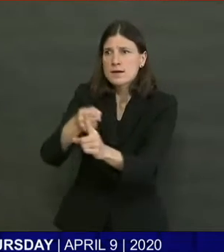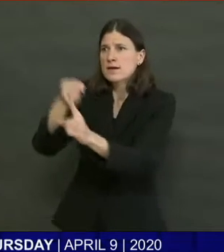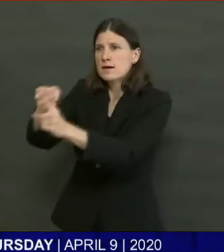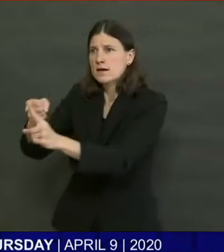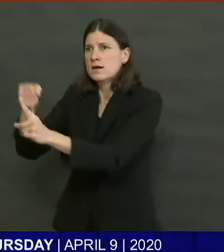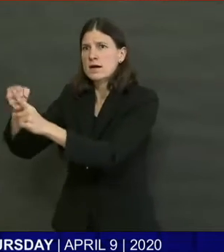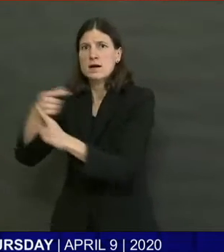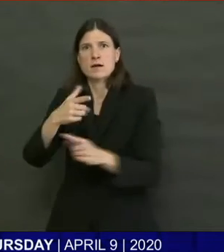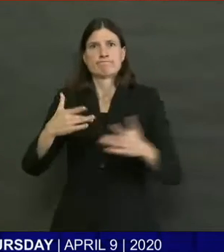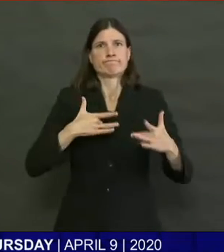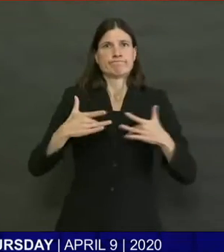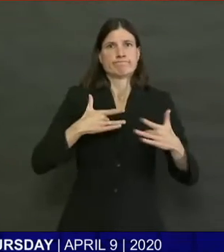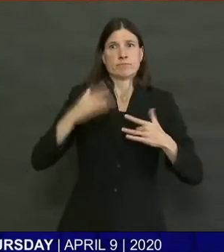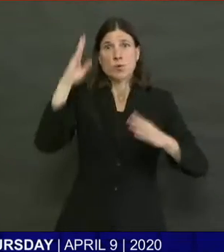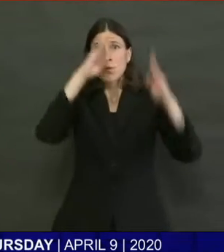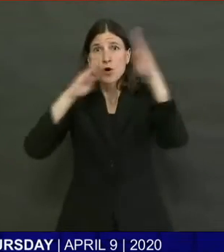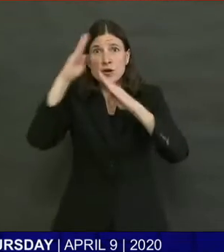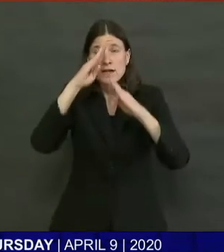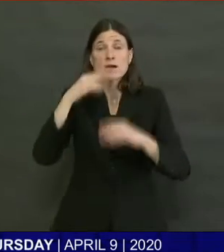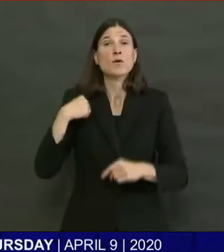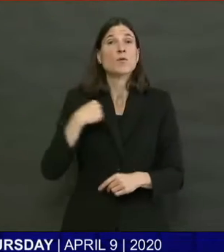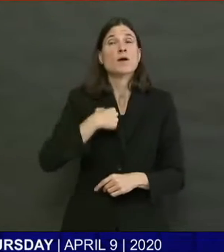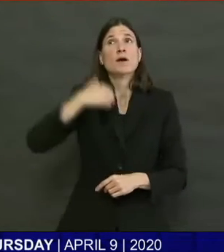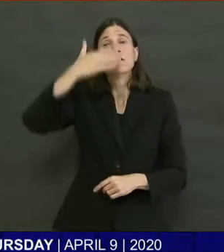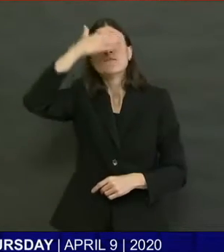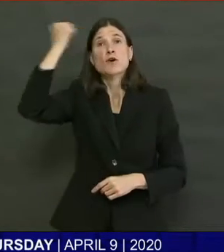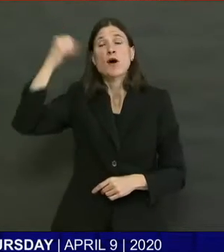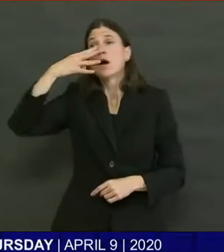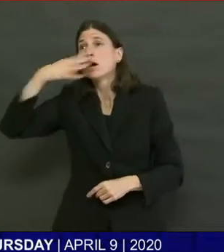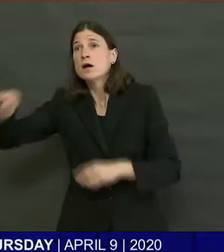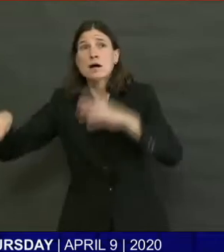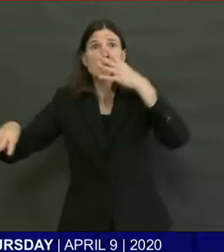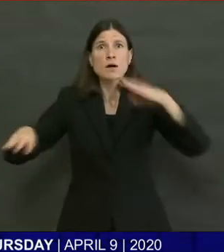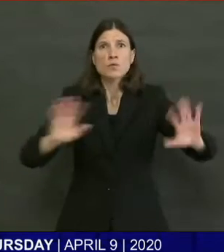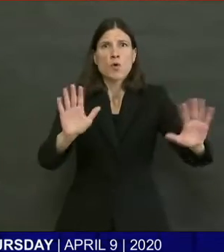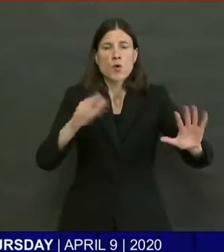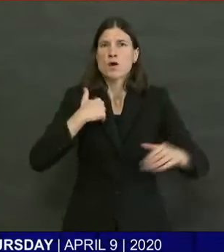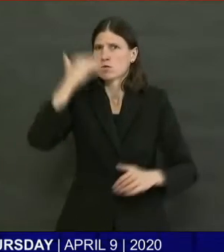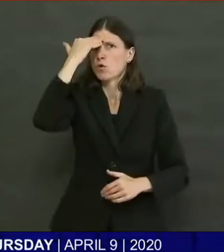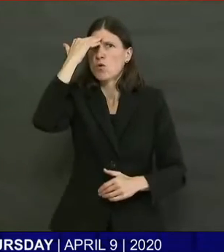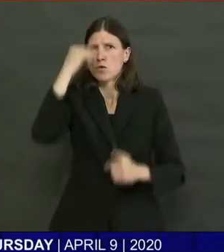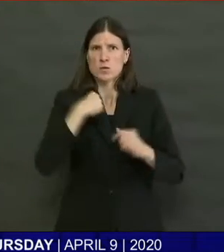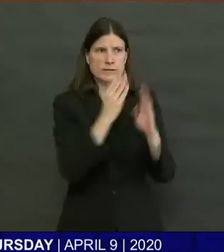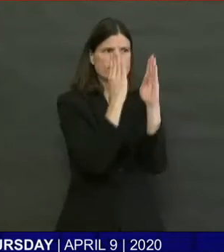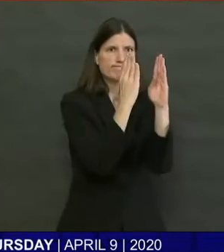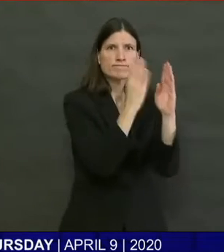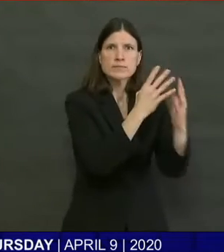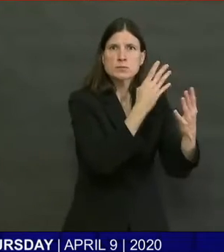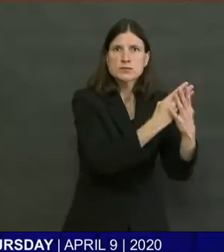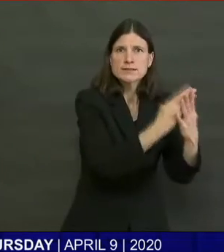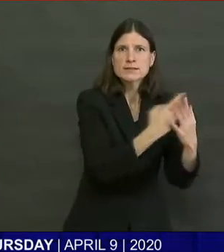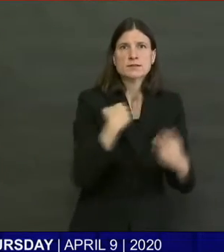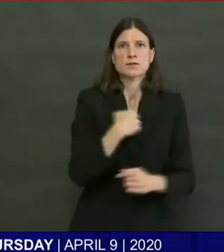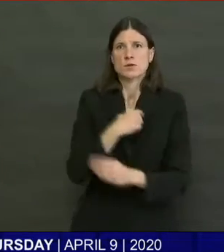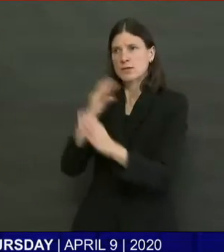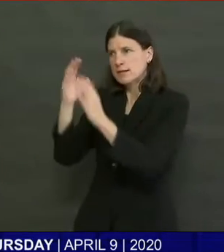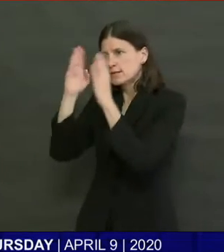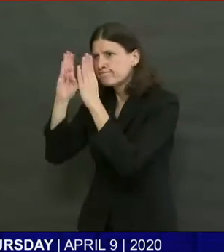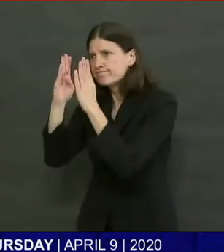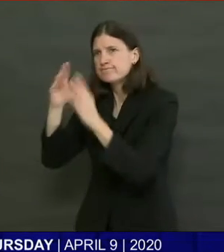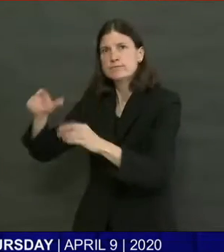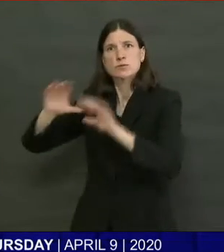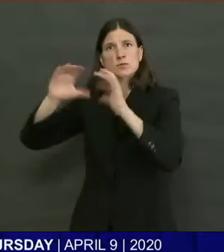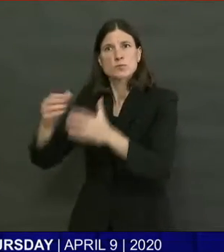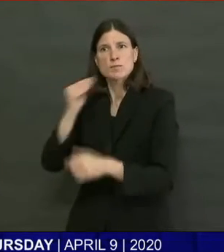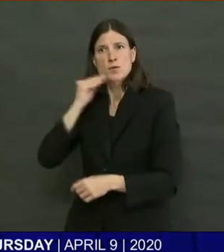and we're doing the best we can. To the correctional officers, we hear you, too. And I want to thank you for getting up every day and going to work. Thank you for your